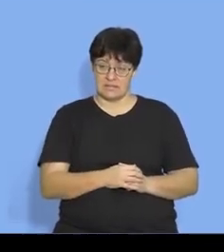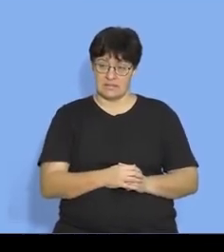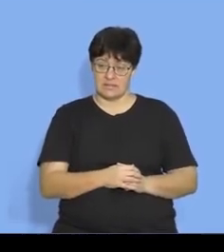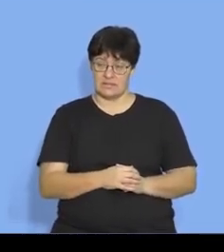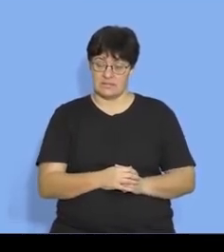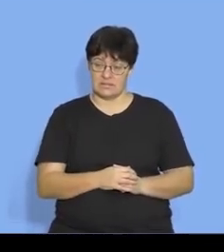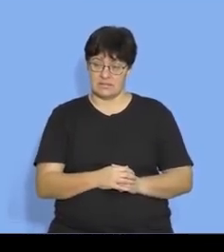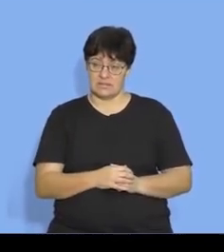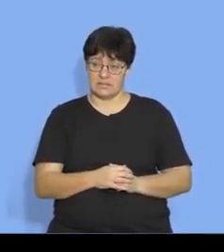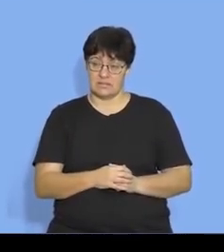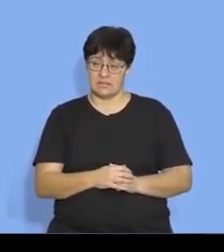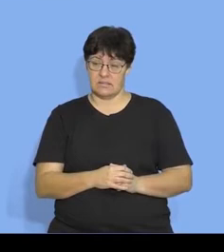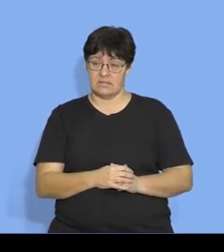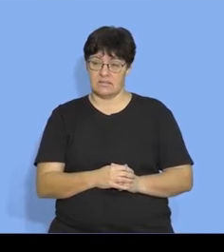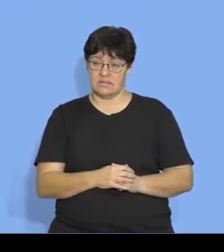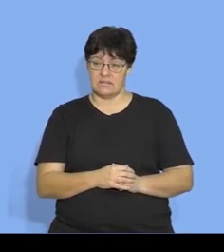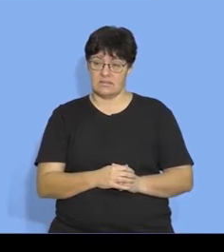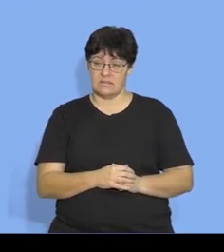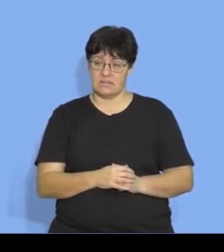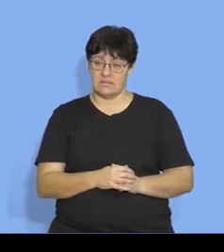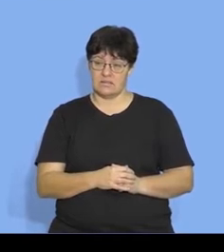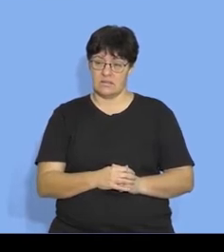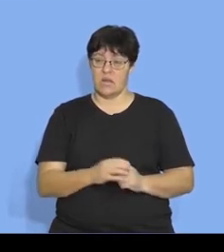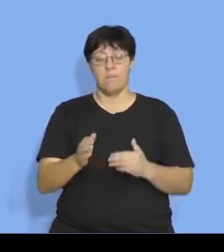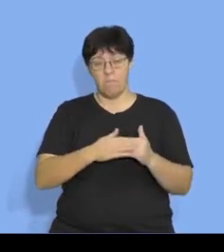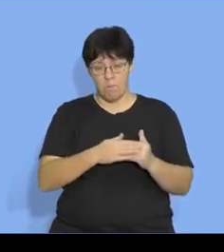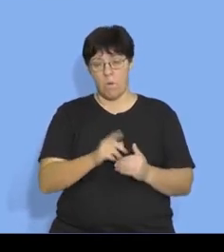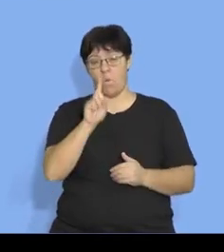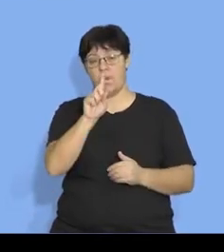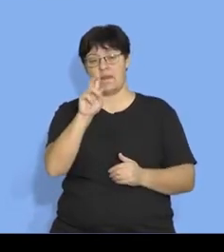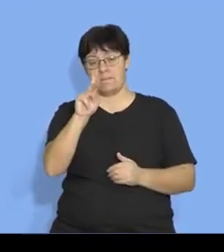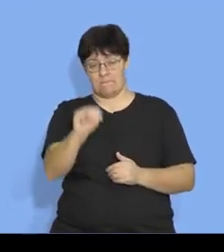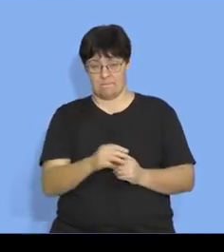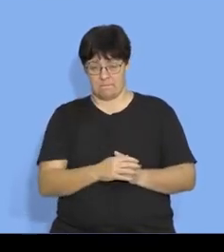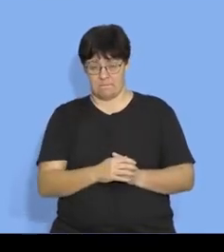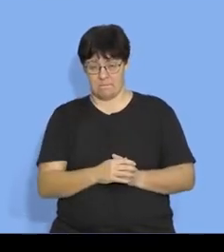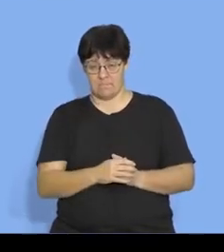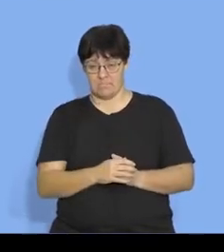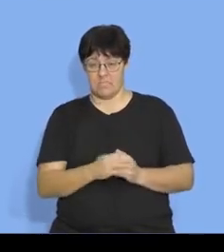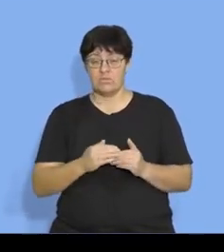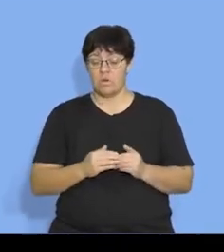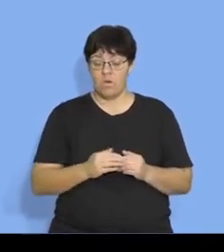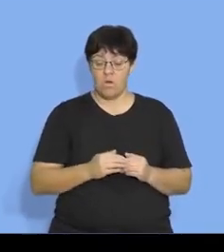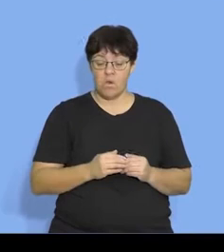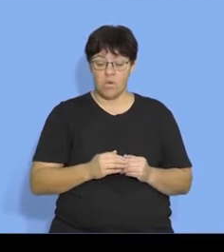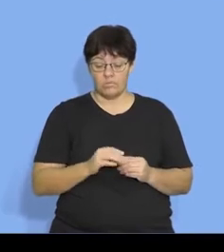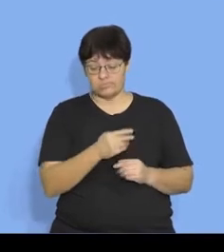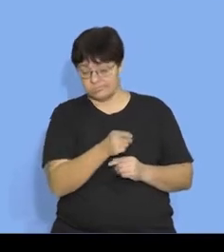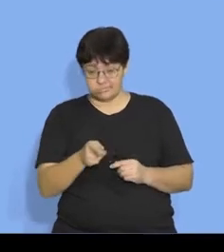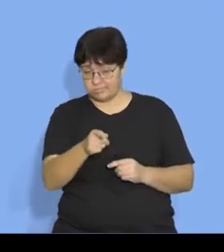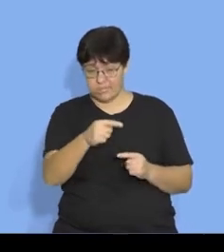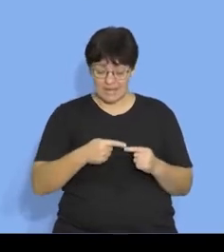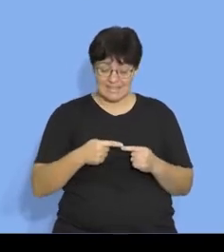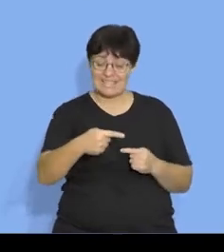now she's got another kilometer so we've traveled a distance of one kilometer